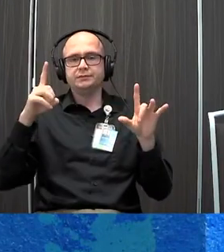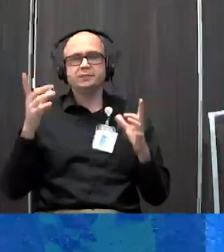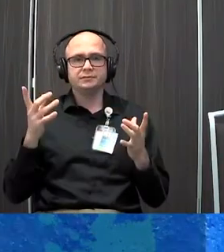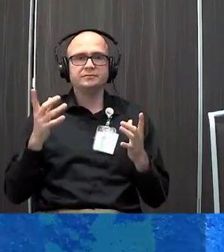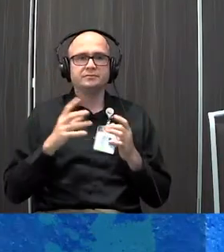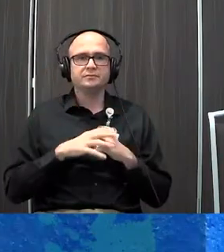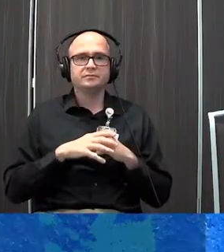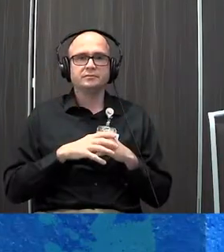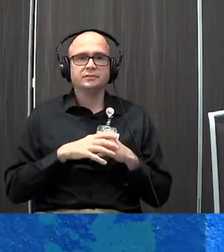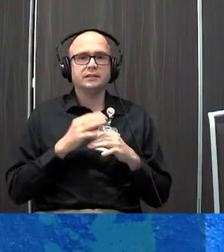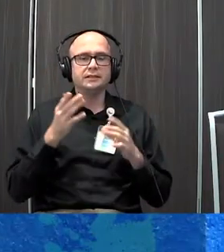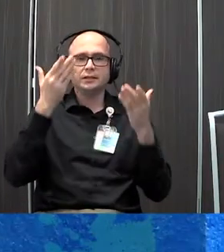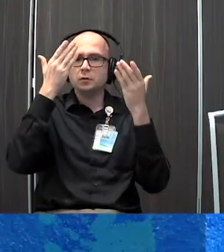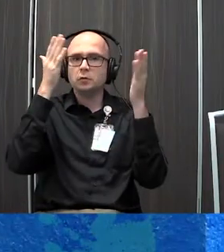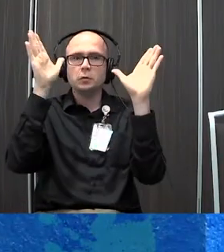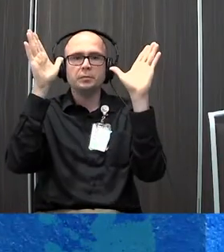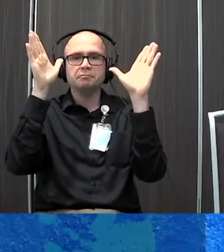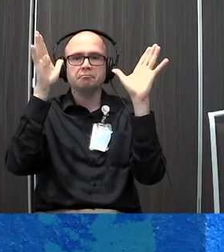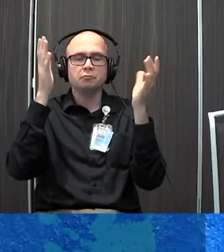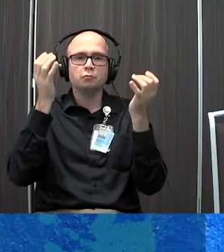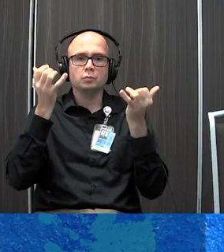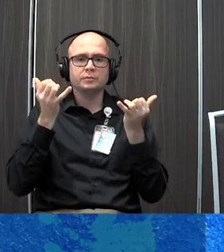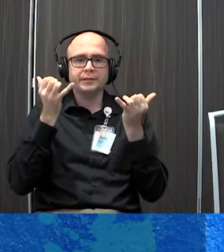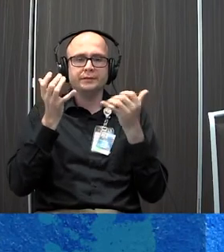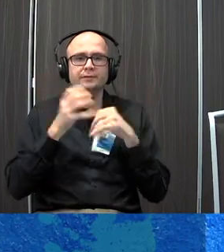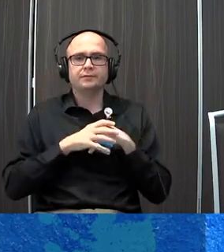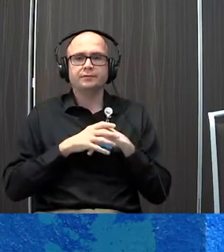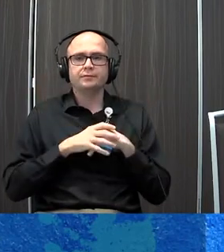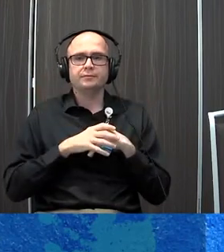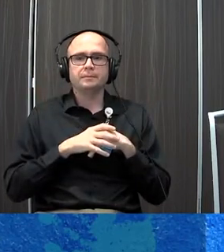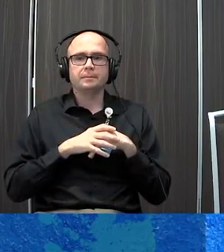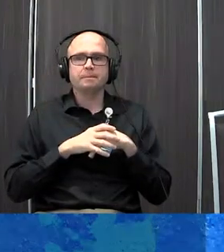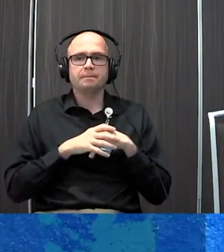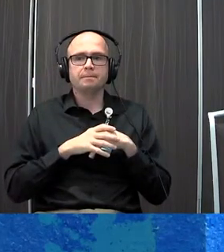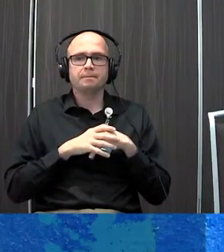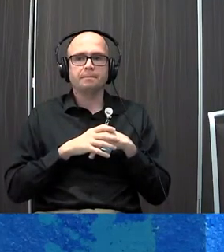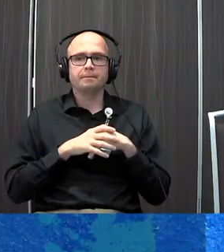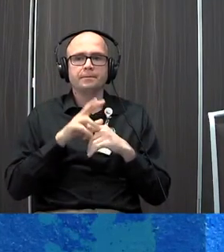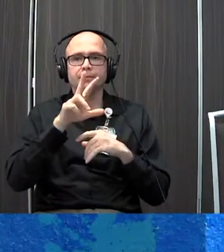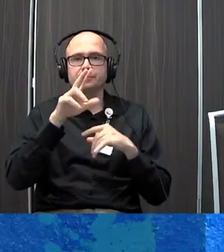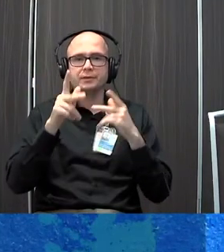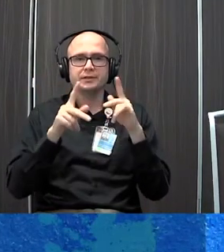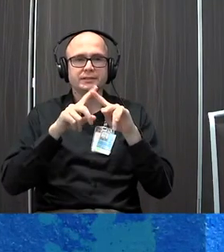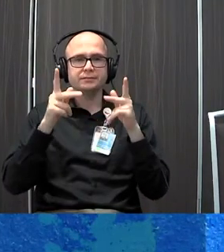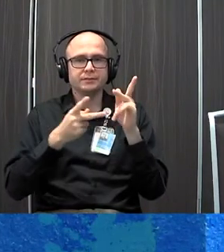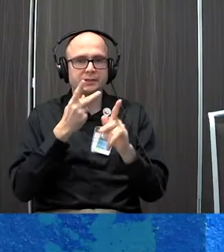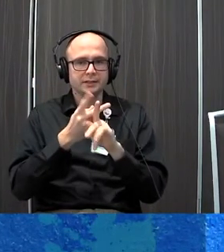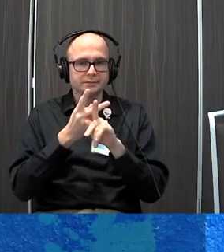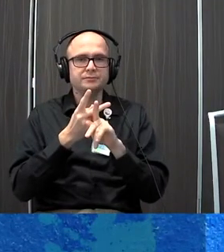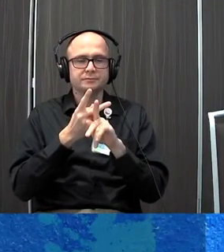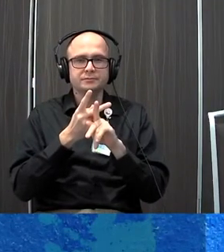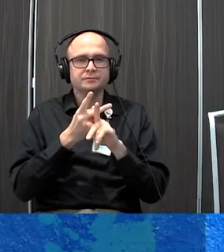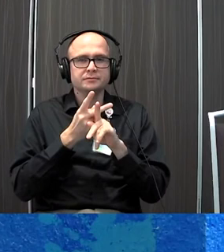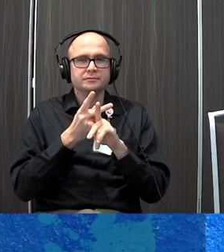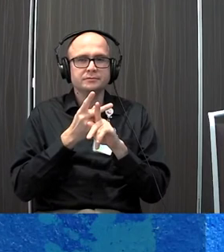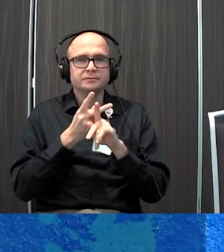And it's really staying open to kind of what is and being kind of open. So there's kind of three types of meditation. I just